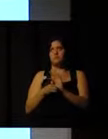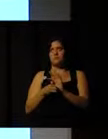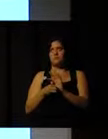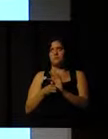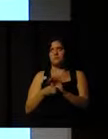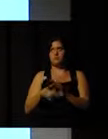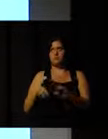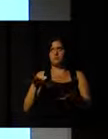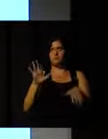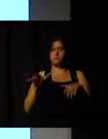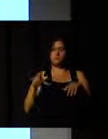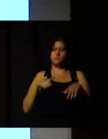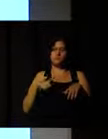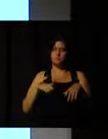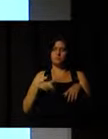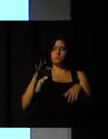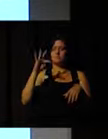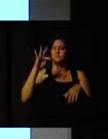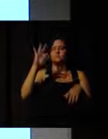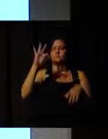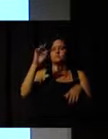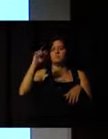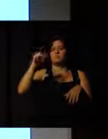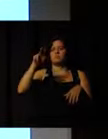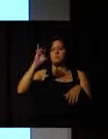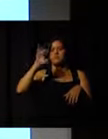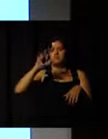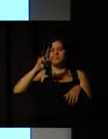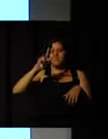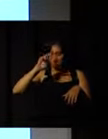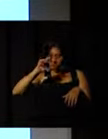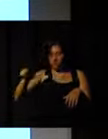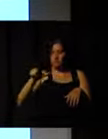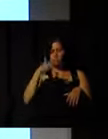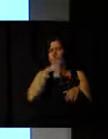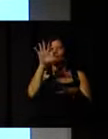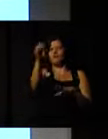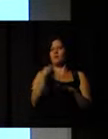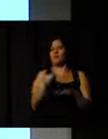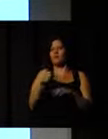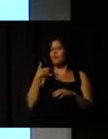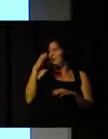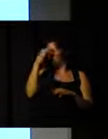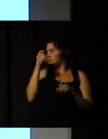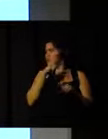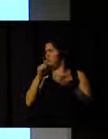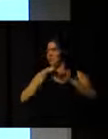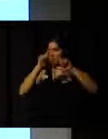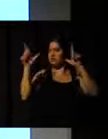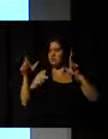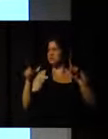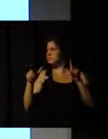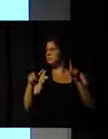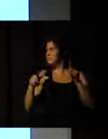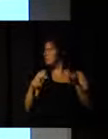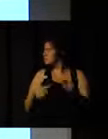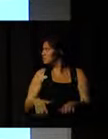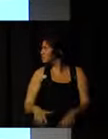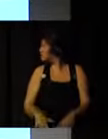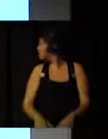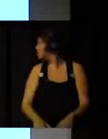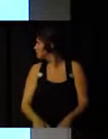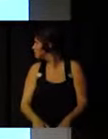issues, this is something tangible, it's well represented by that picture. I don't know if you can see it.